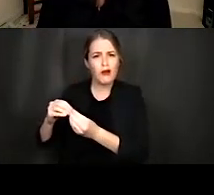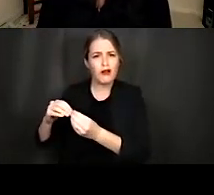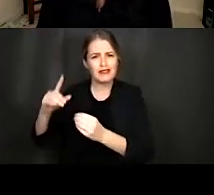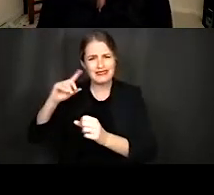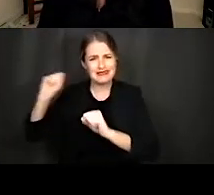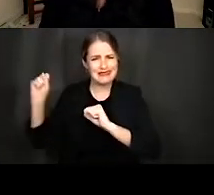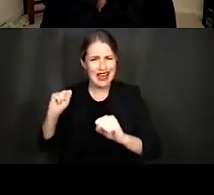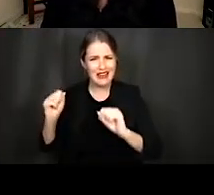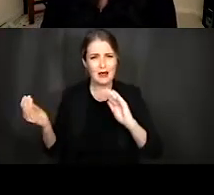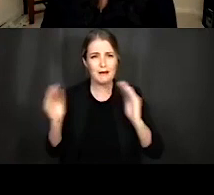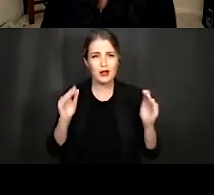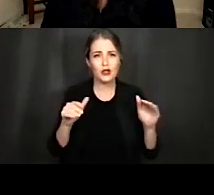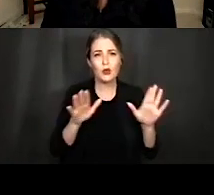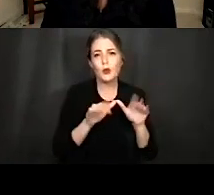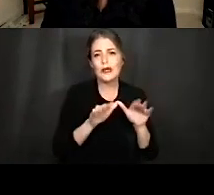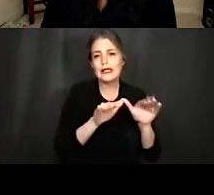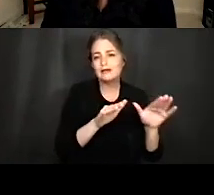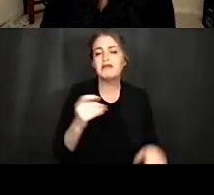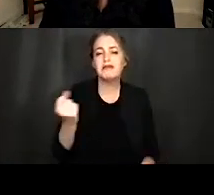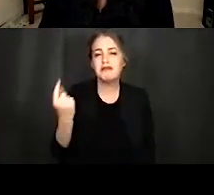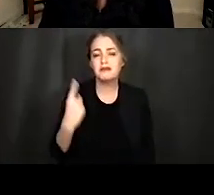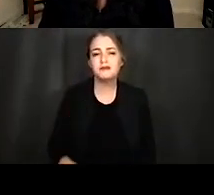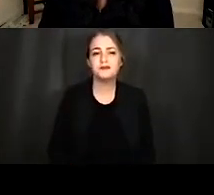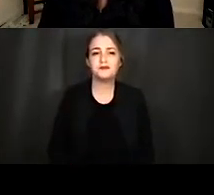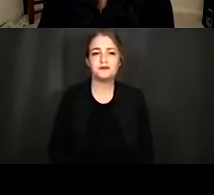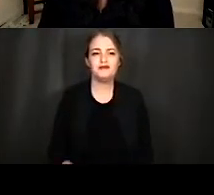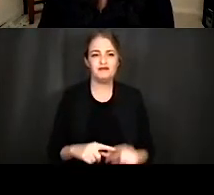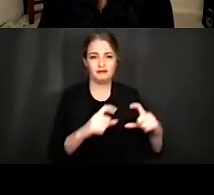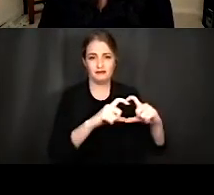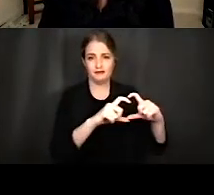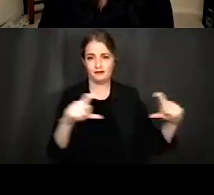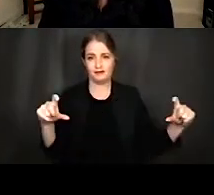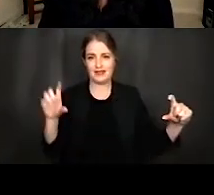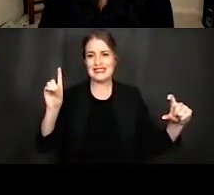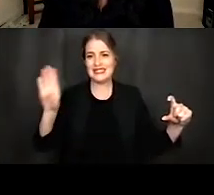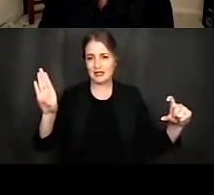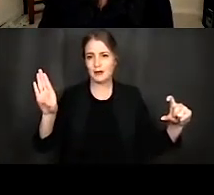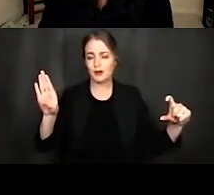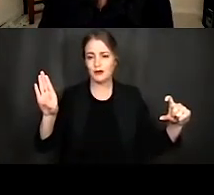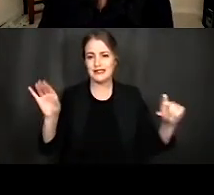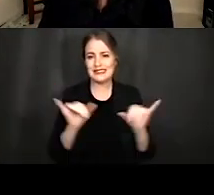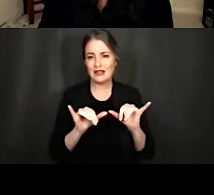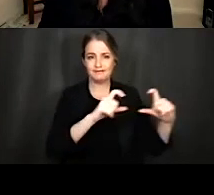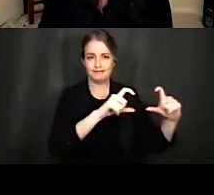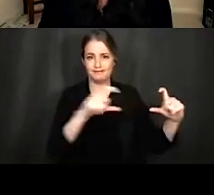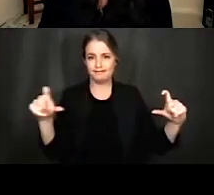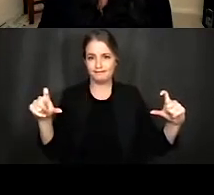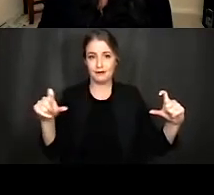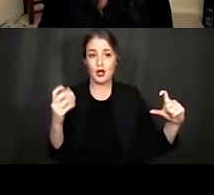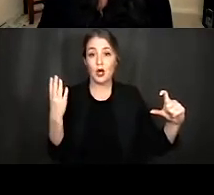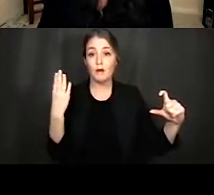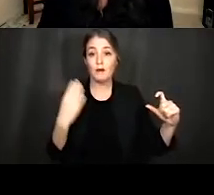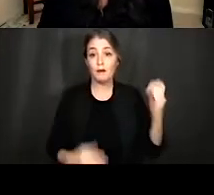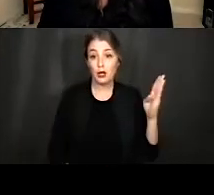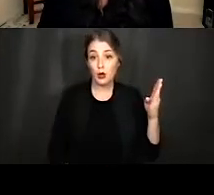So sound intensity is measured on a decibel scale, as shown here, where zero represents the theoretical